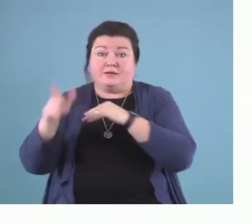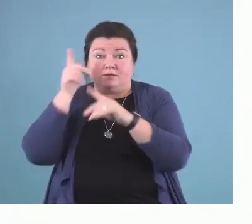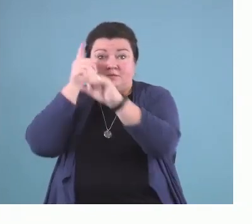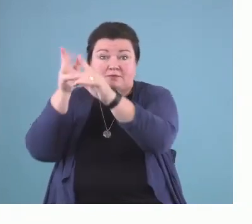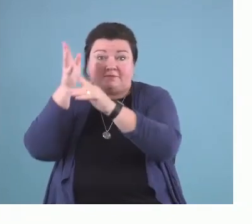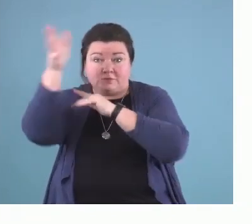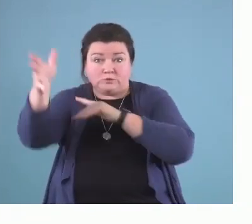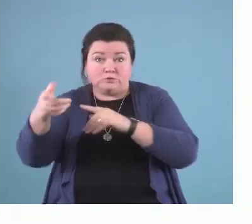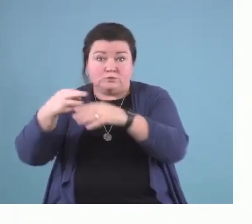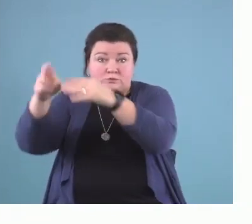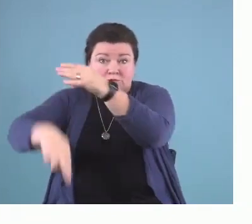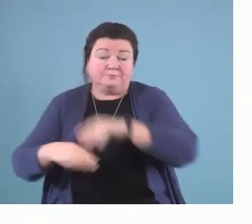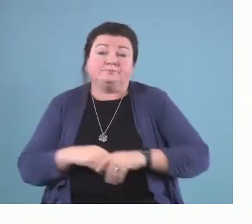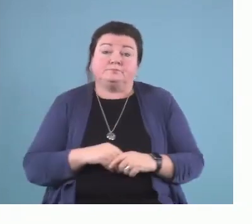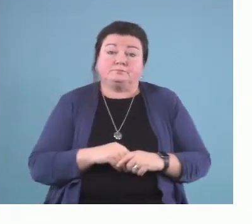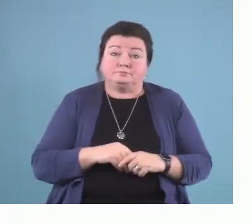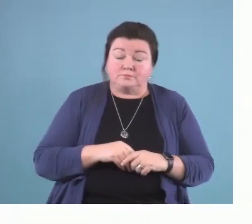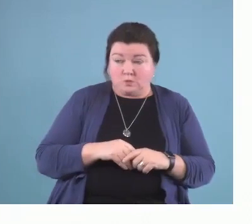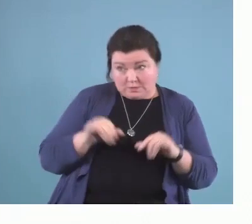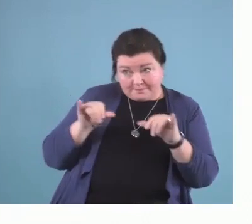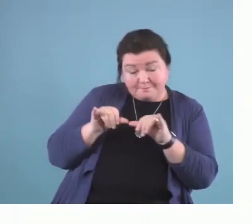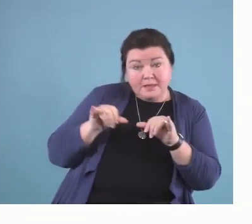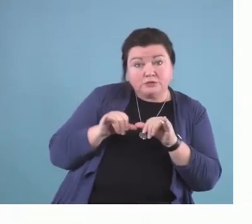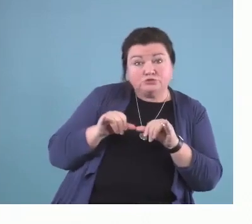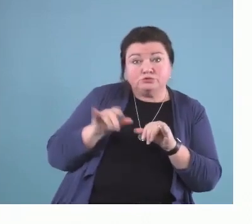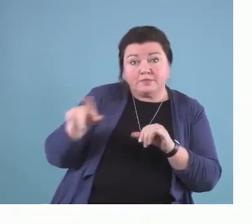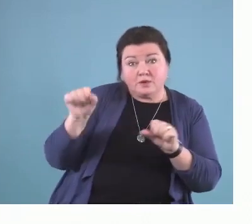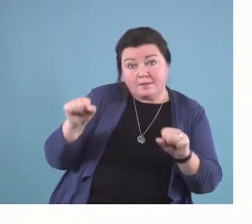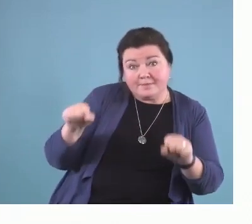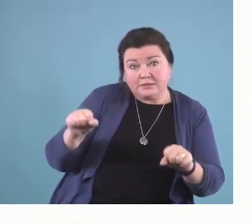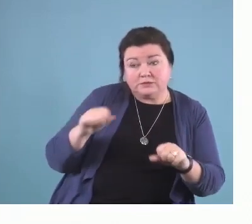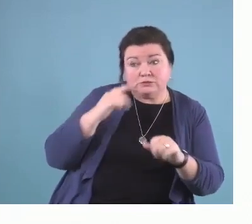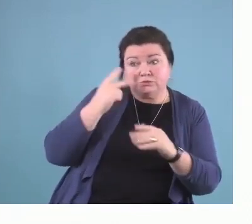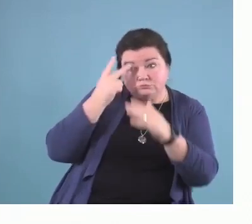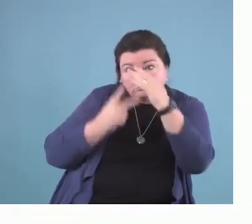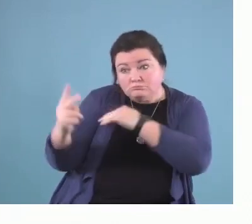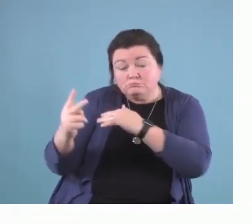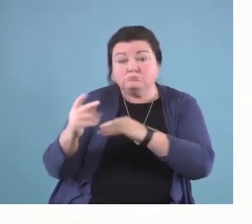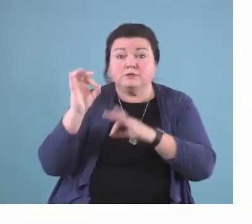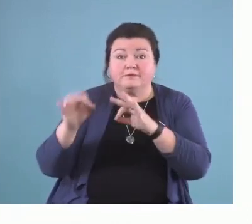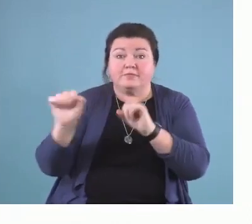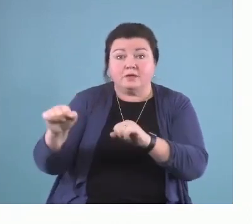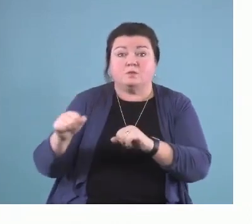Do we measure that? Do we measure health literacy? Not very often. Not And there are ways to measure it.